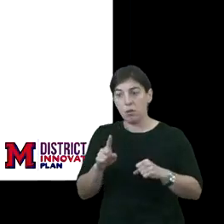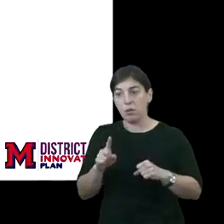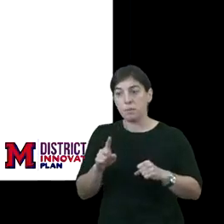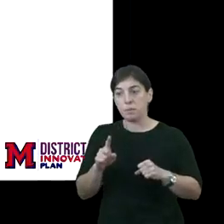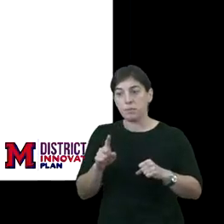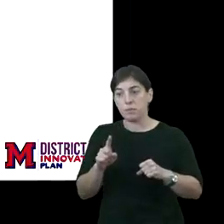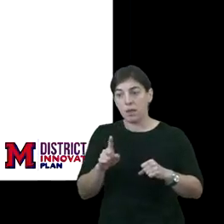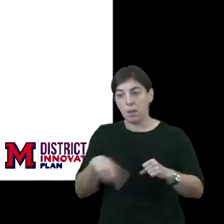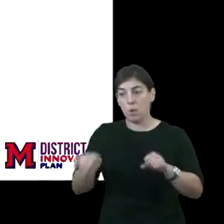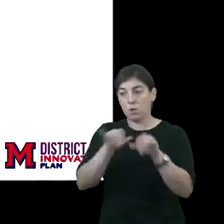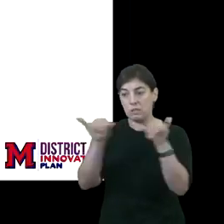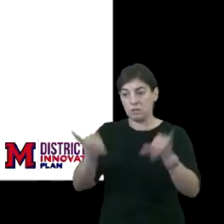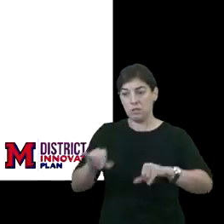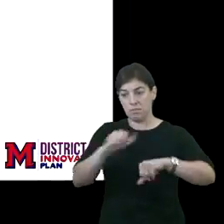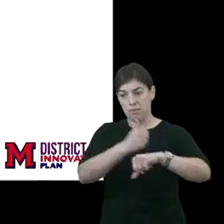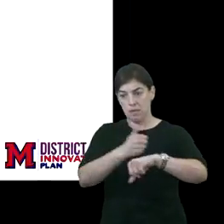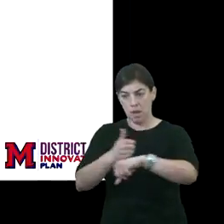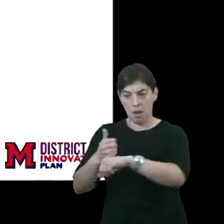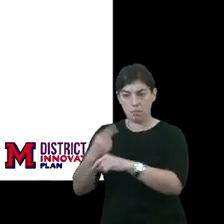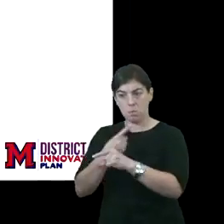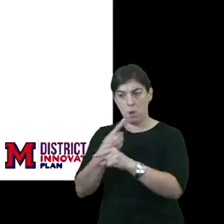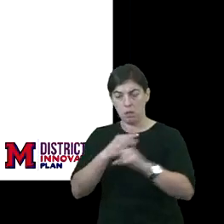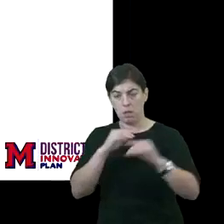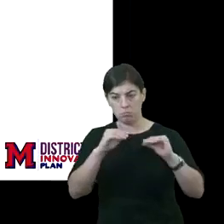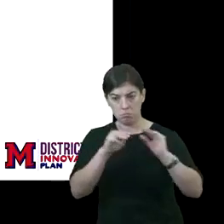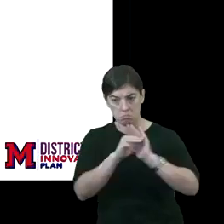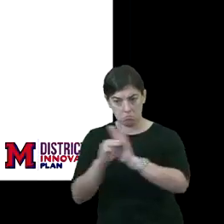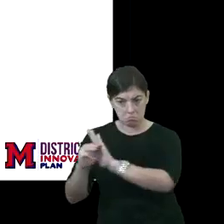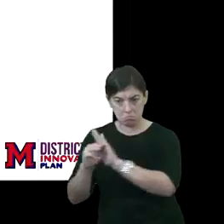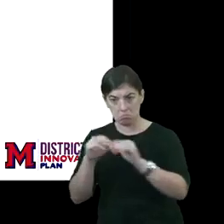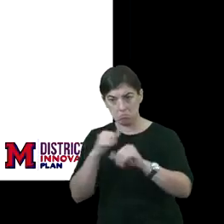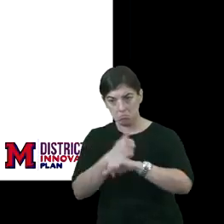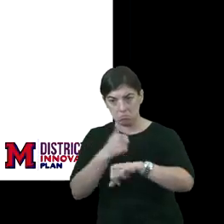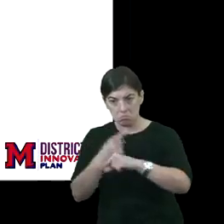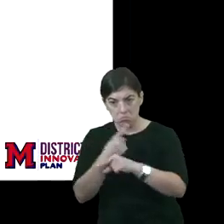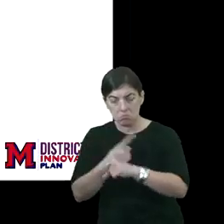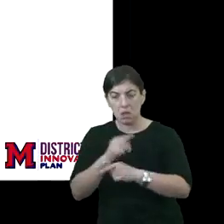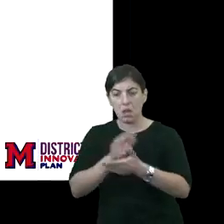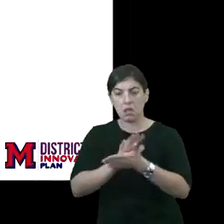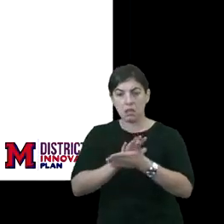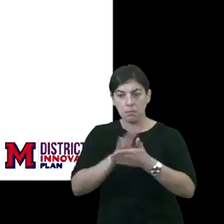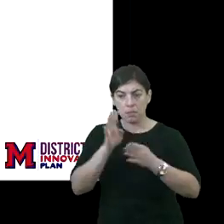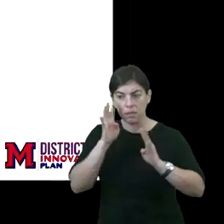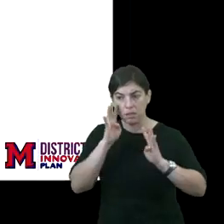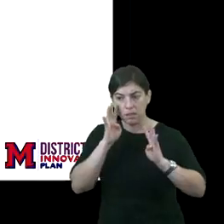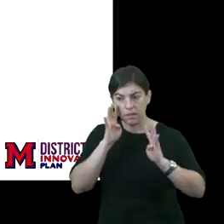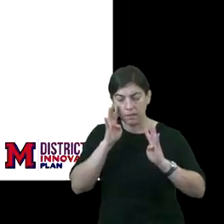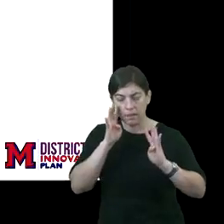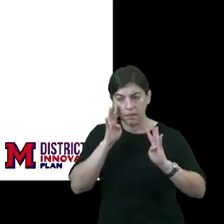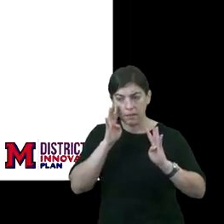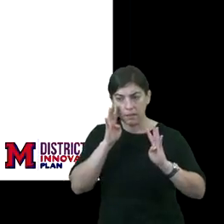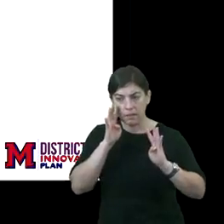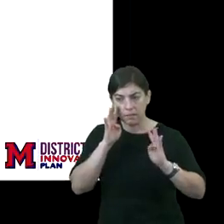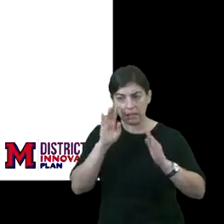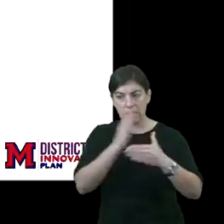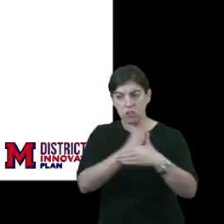systems in place, the instructional models in place, the academic interventions, and tutoring